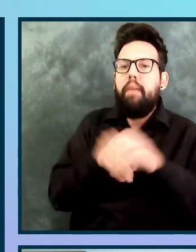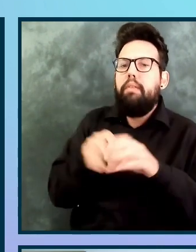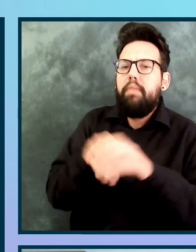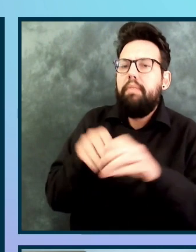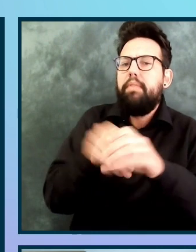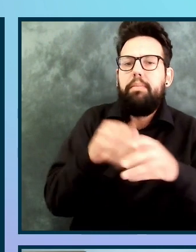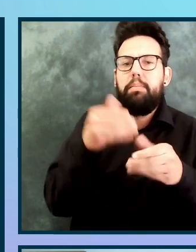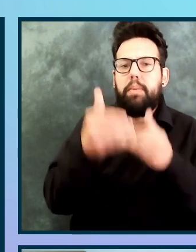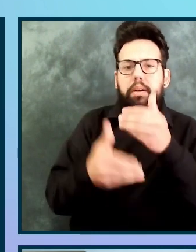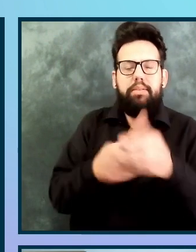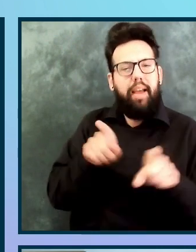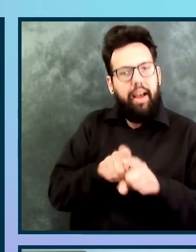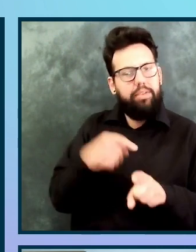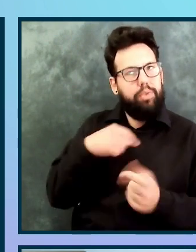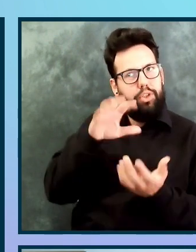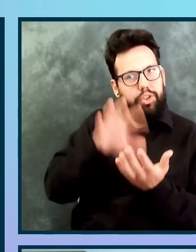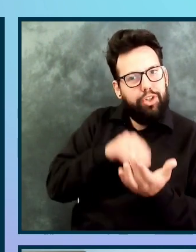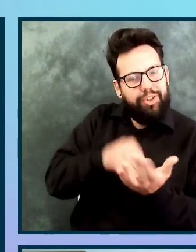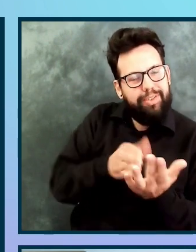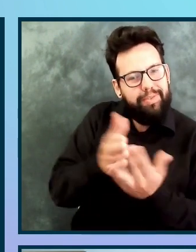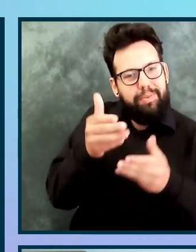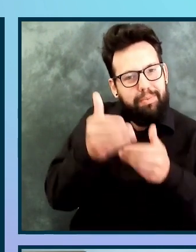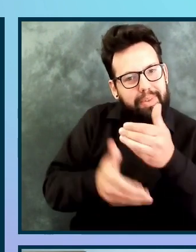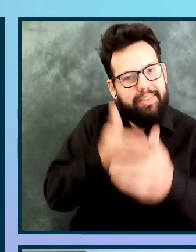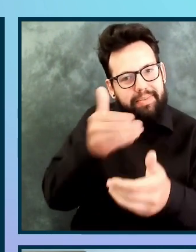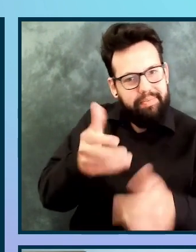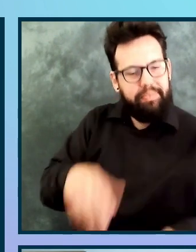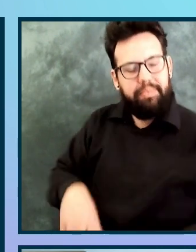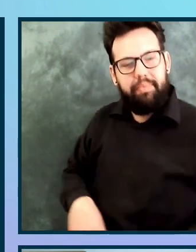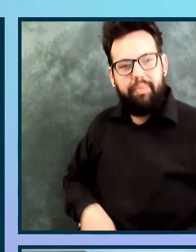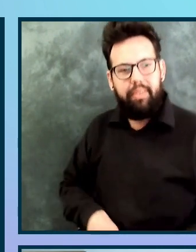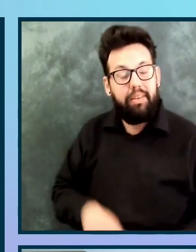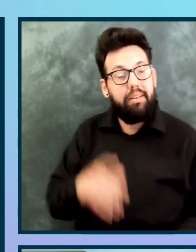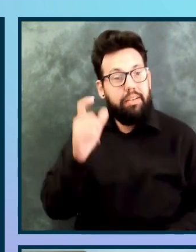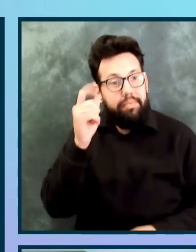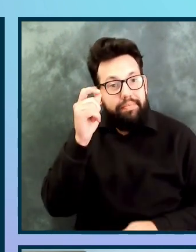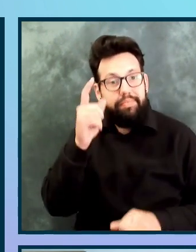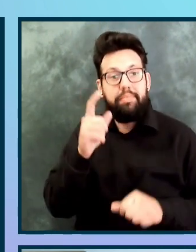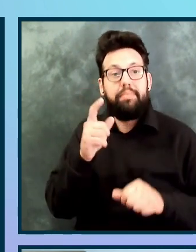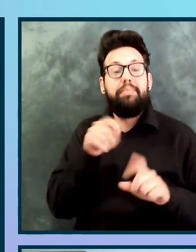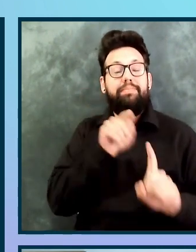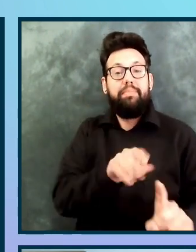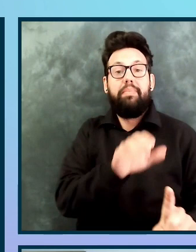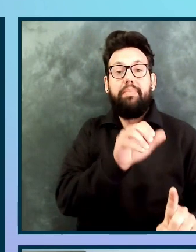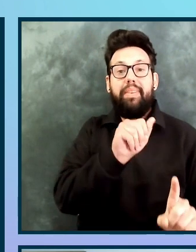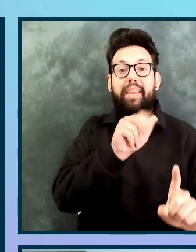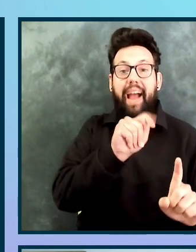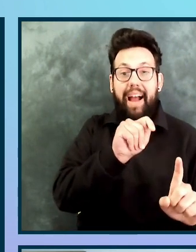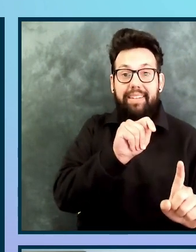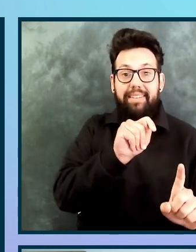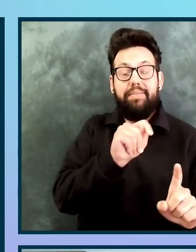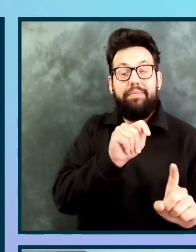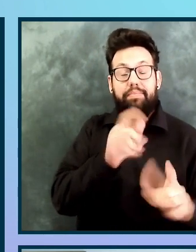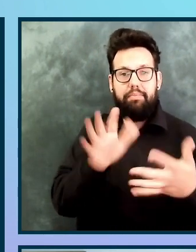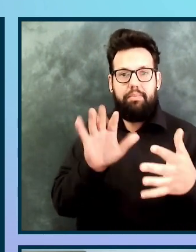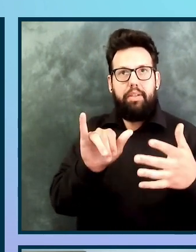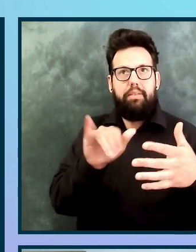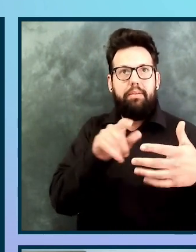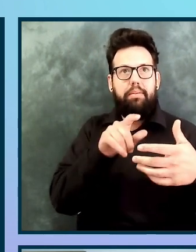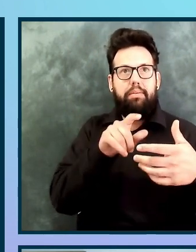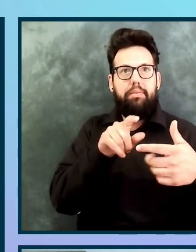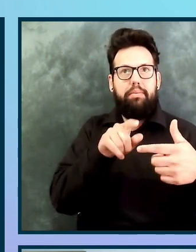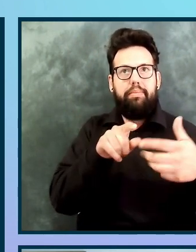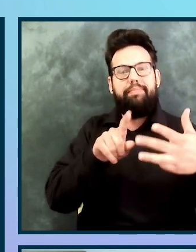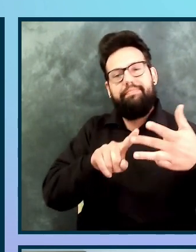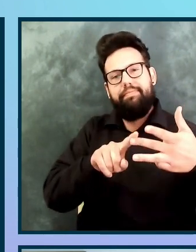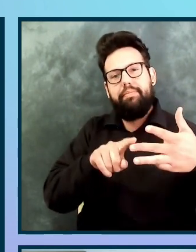it's working. Now, one thing we need to make sure in the act and the check is we need to make sure that the team